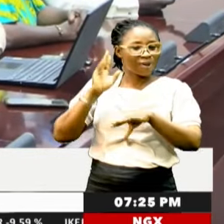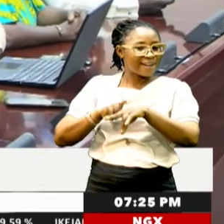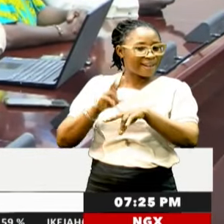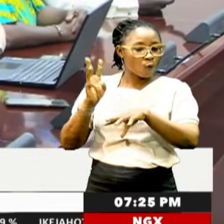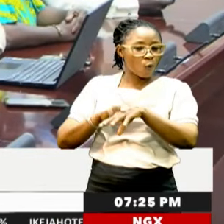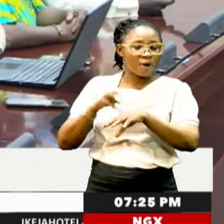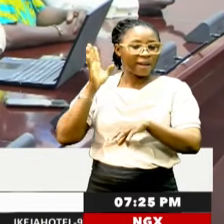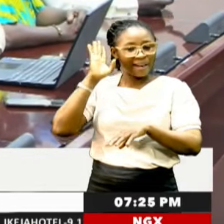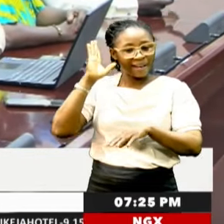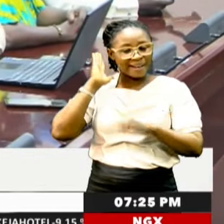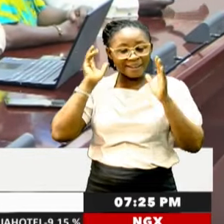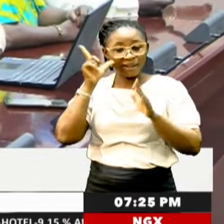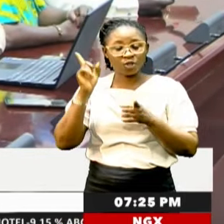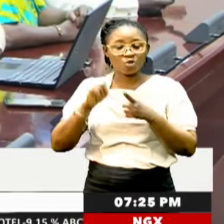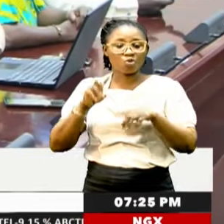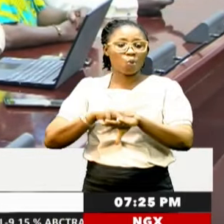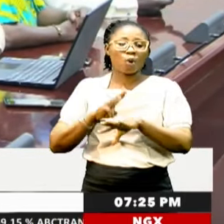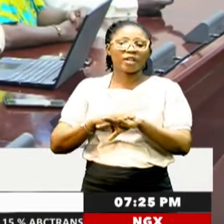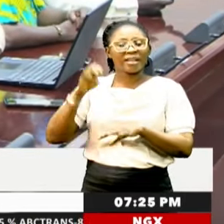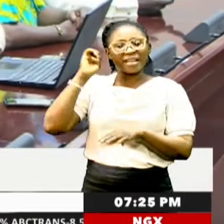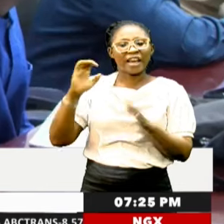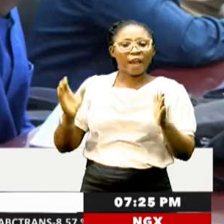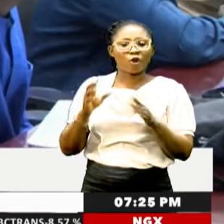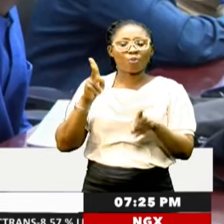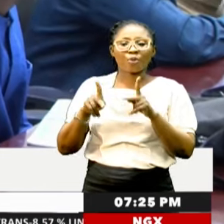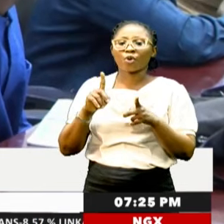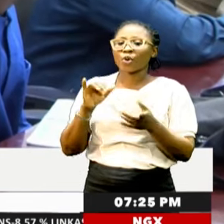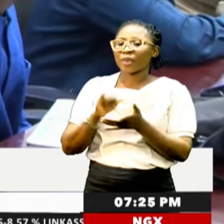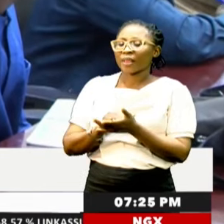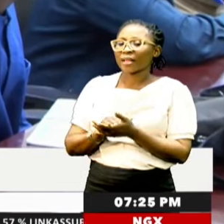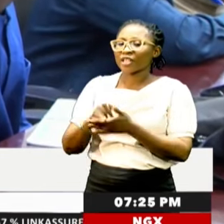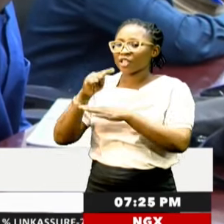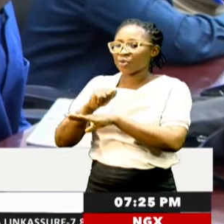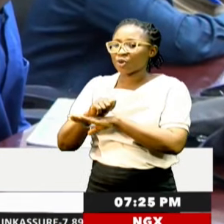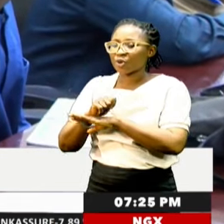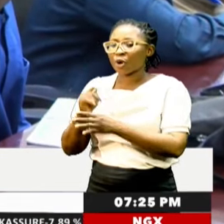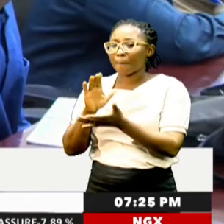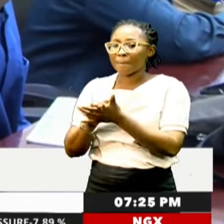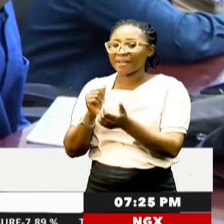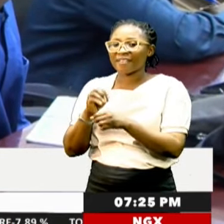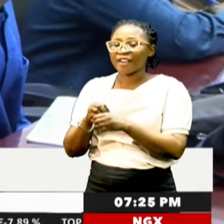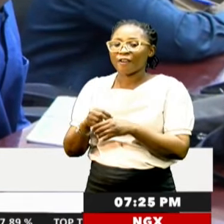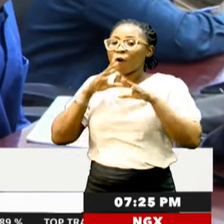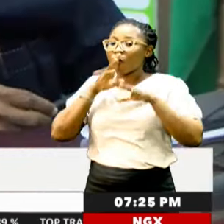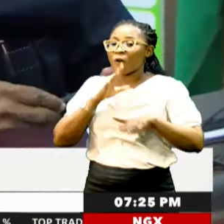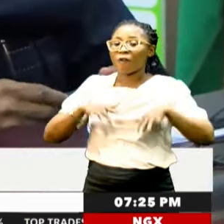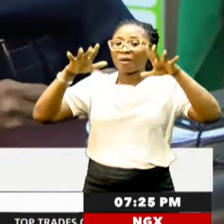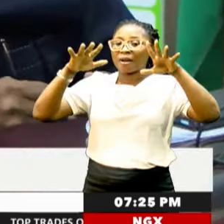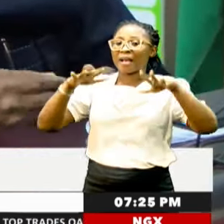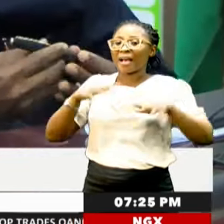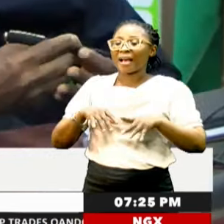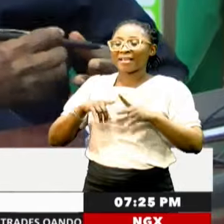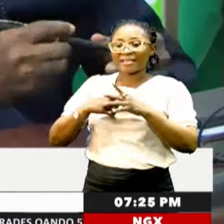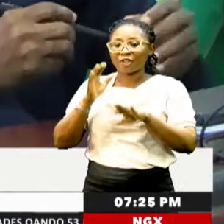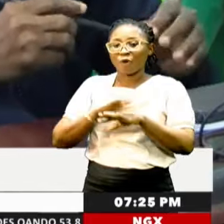from government agencies. The Ministry also urged people to abandon traditional beliefs hindering flood prevention and embark on